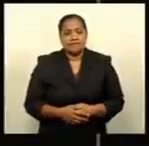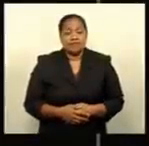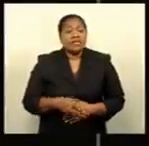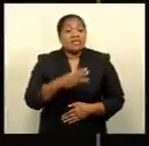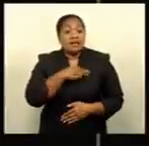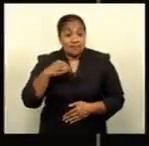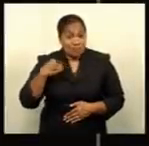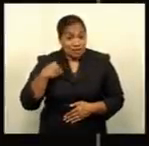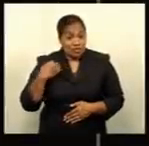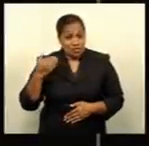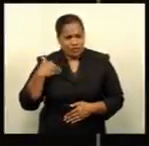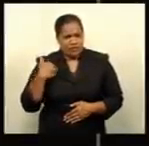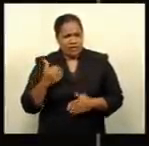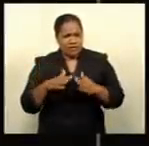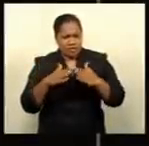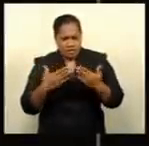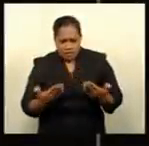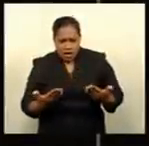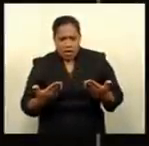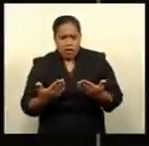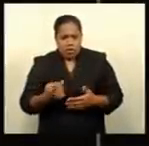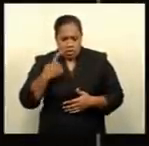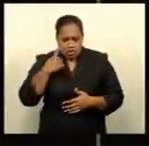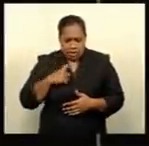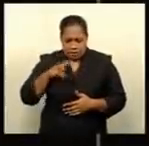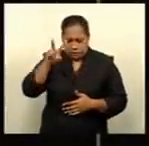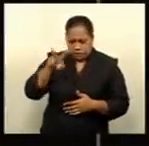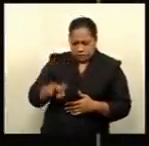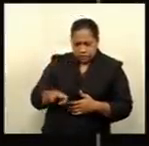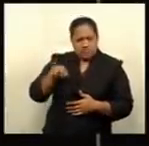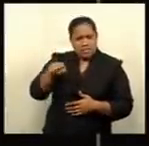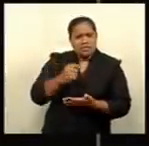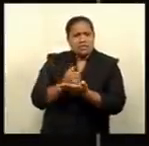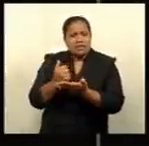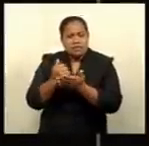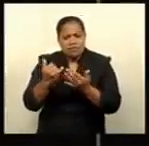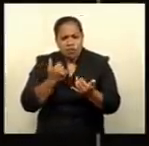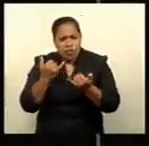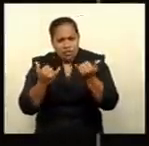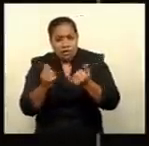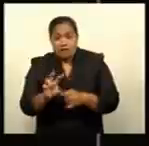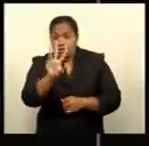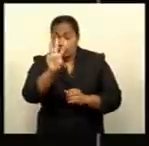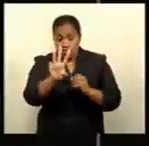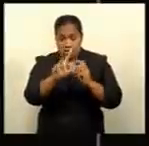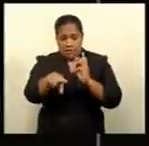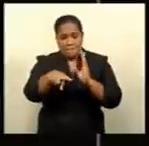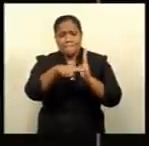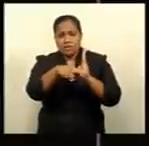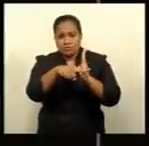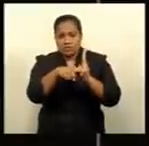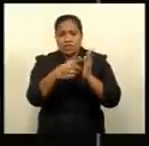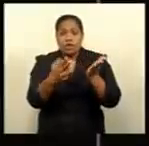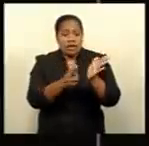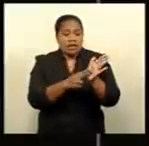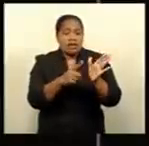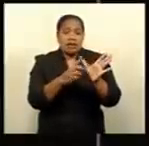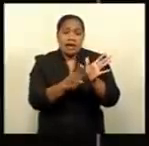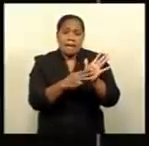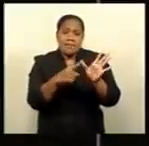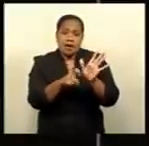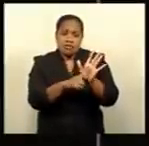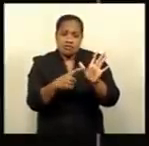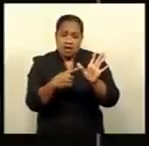Health is trying to verify the final number of contacts for three positive cases in the Maratiri area in